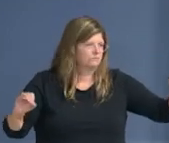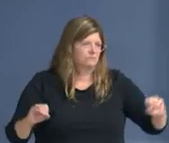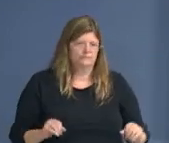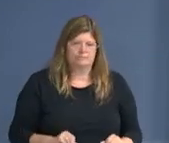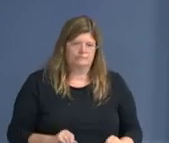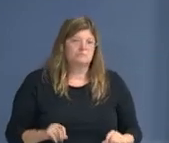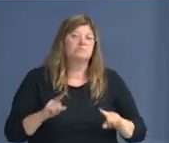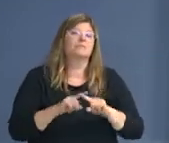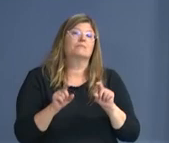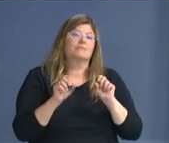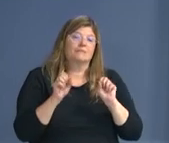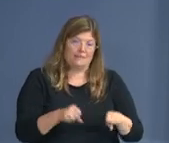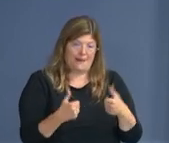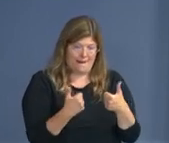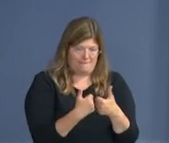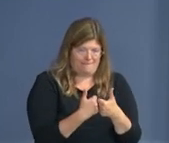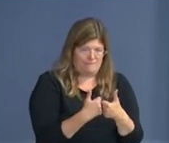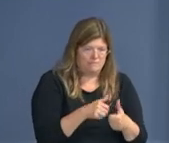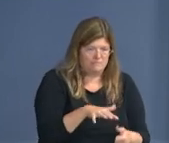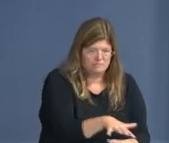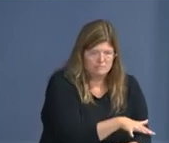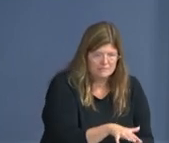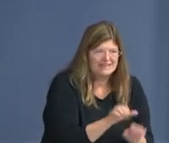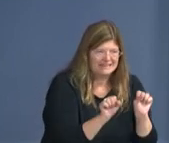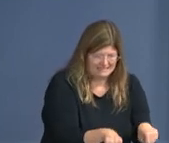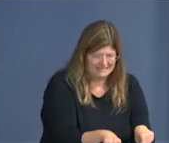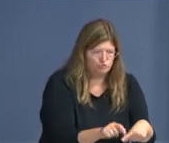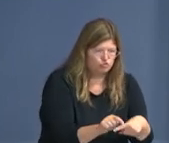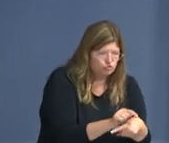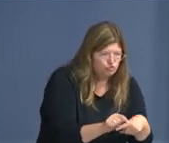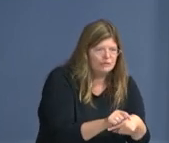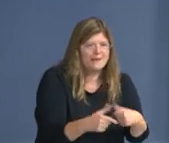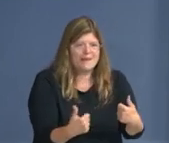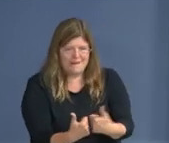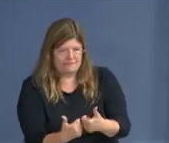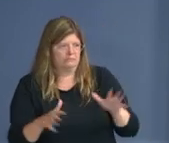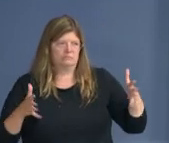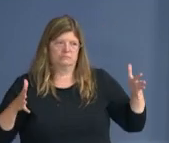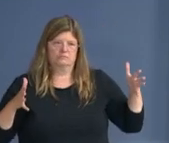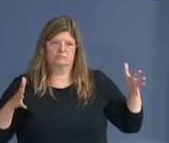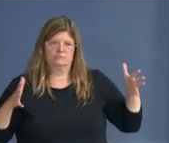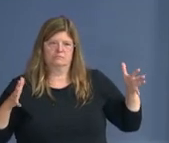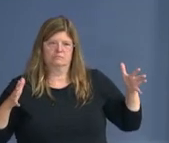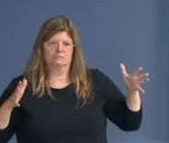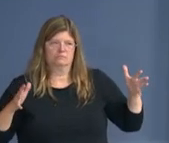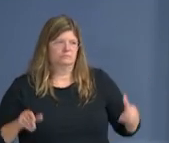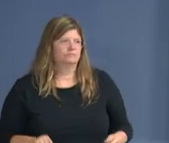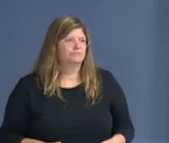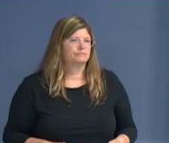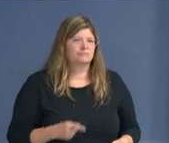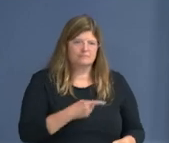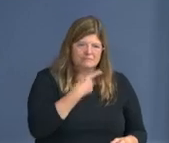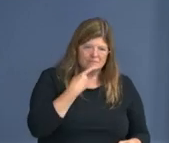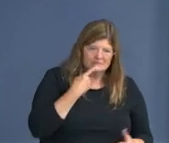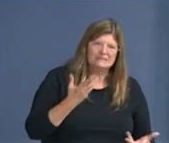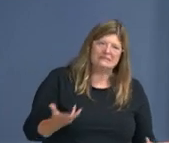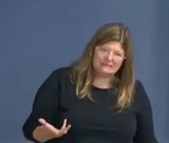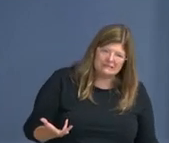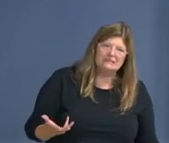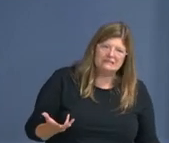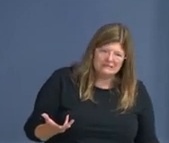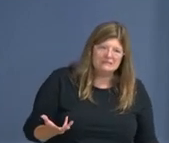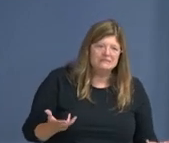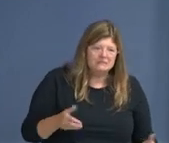so, um, I guess the press, uh, uh, uh, ciliary needs